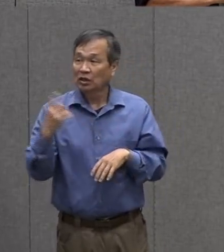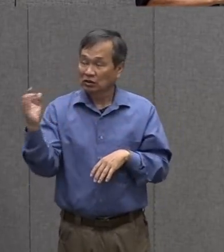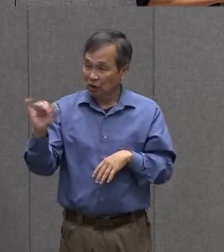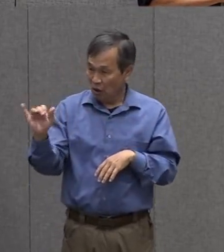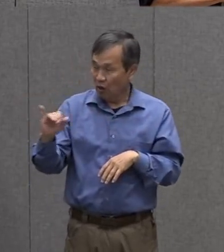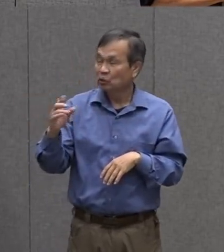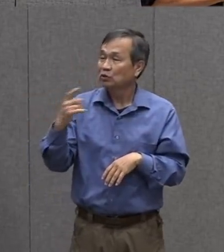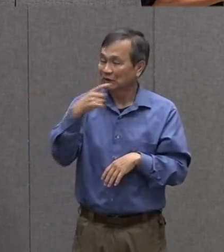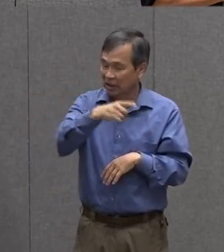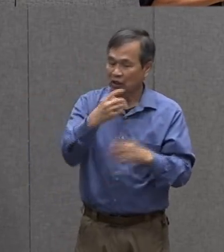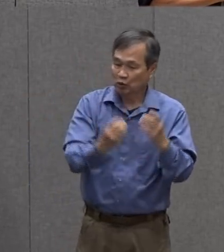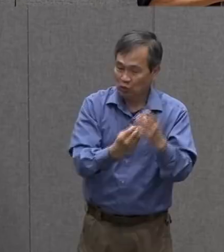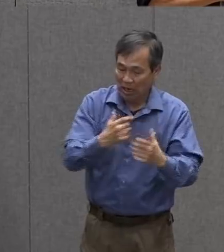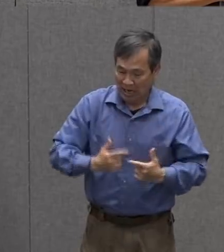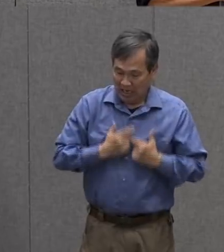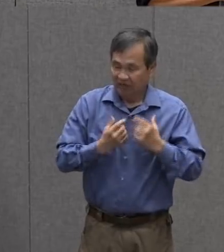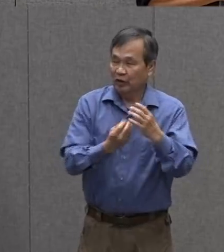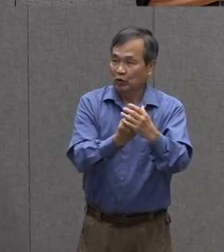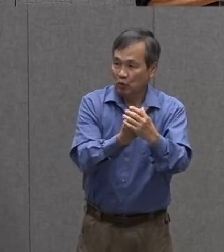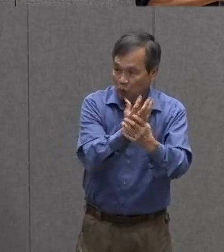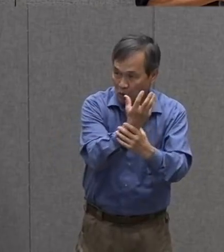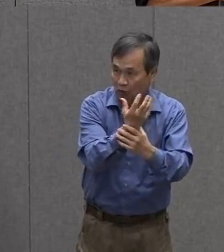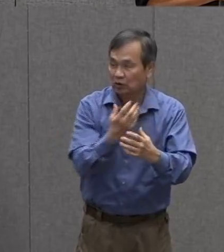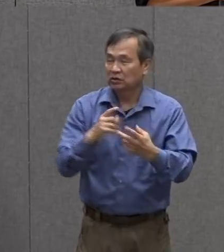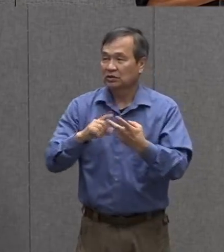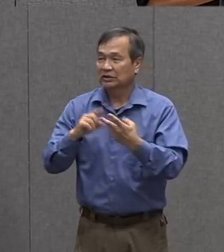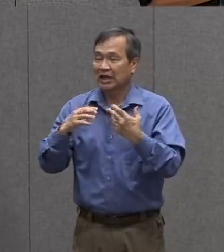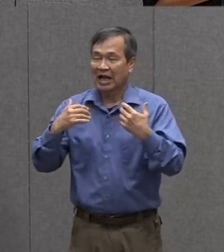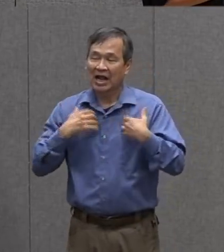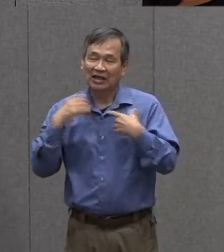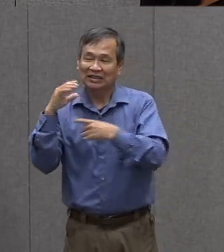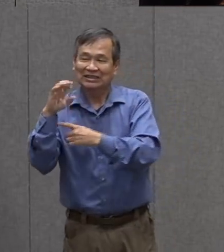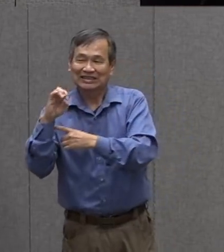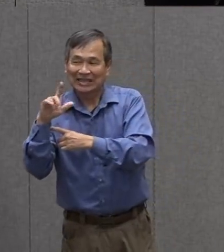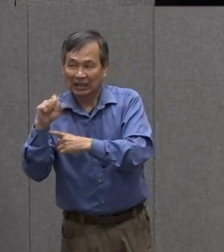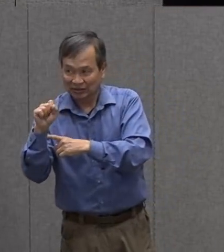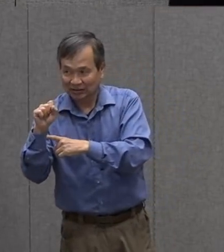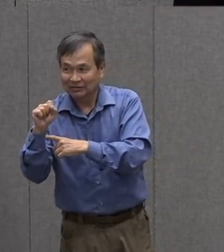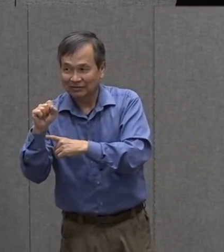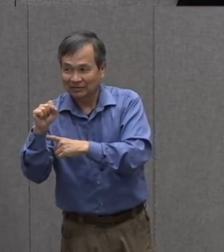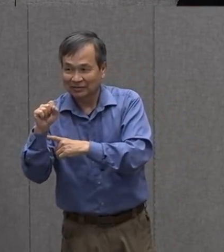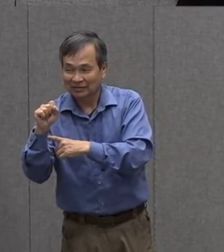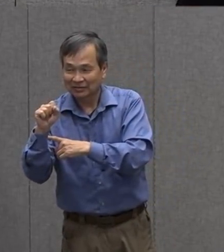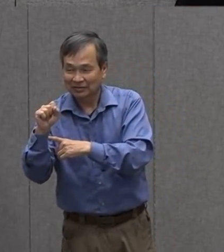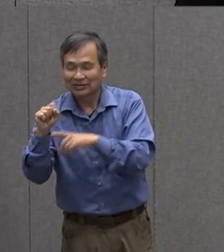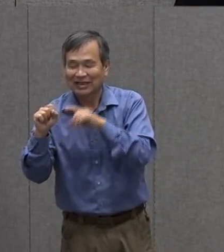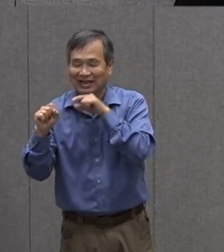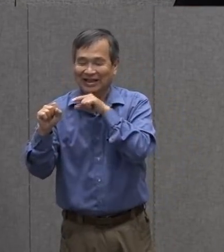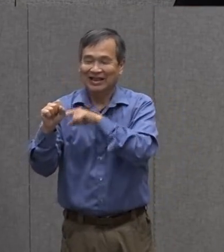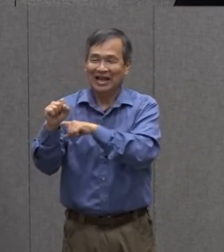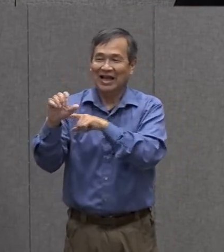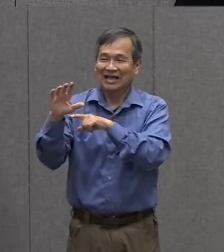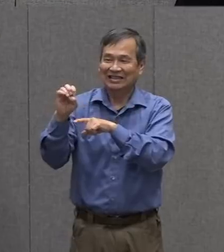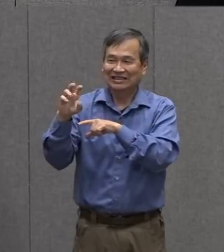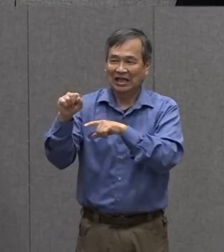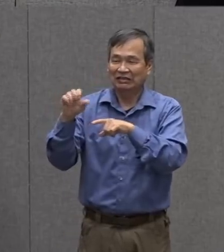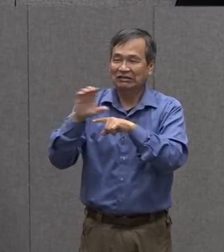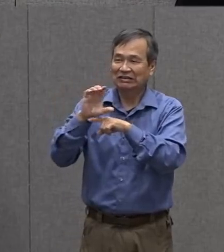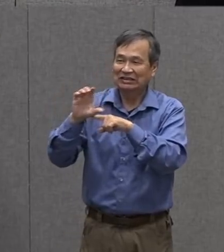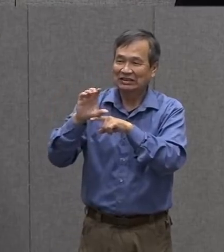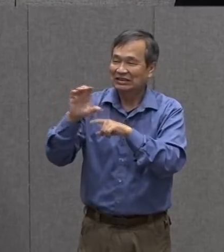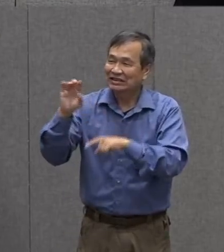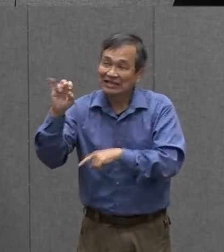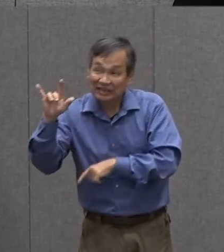something that's made generally made of cells whoa now cells necessarily we can't